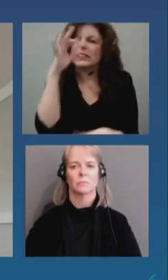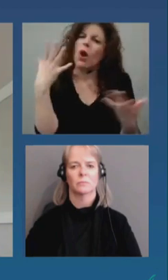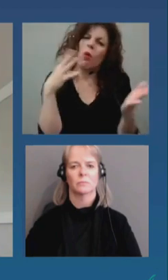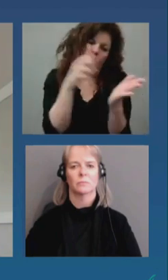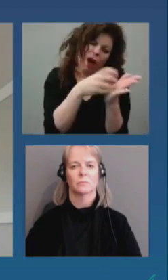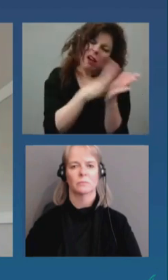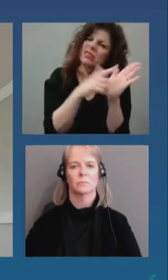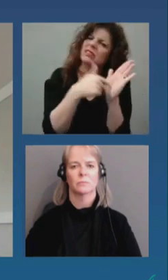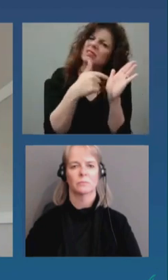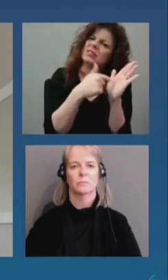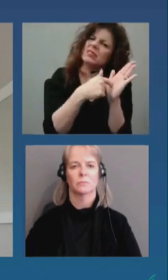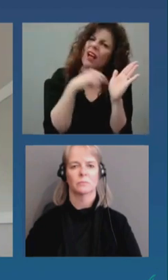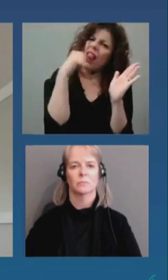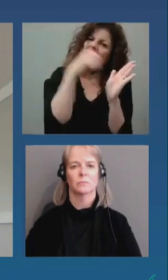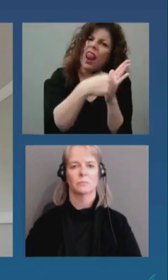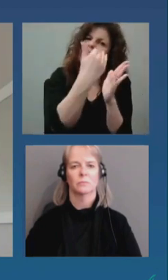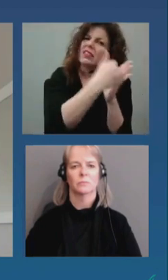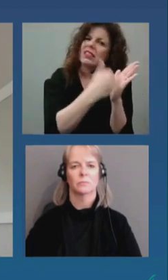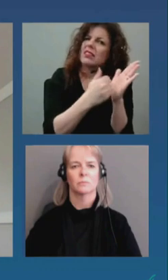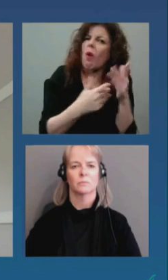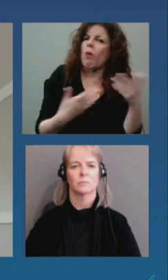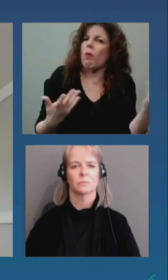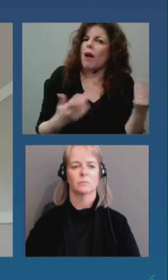vous avez dit principalement dans cette lettre?